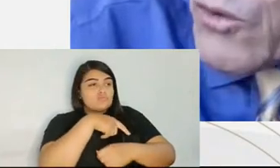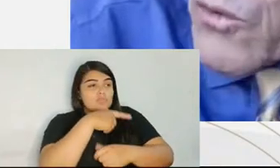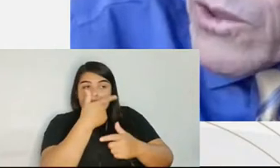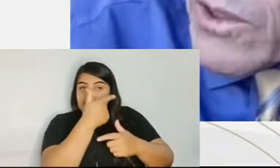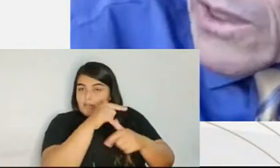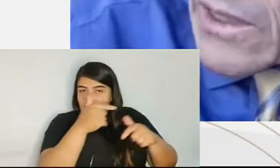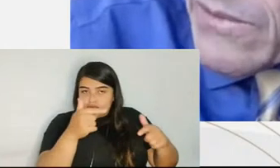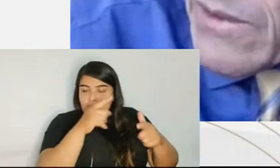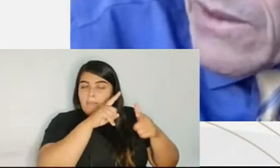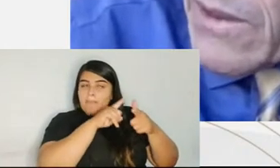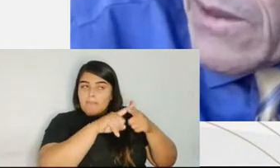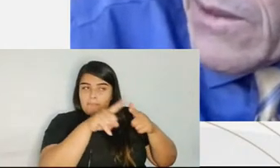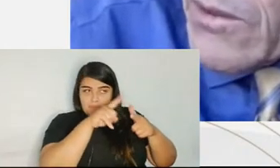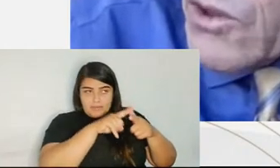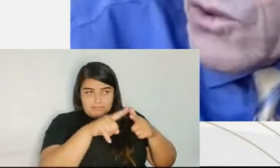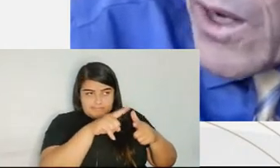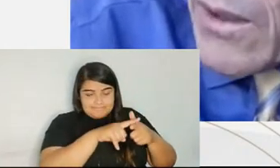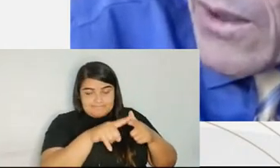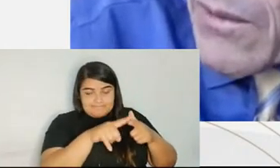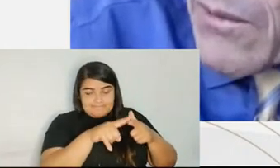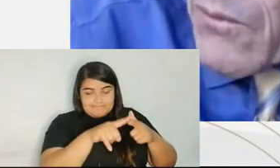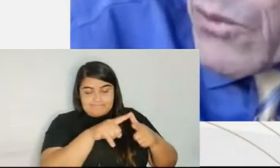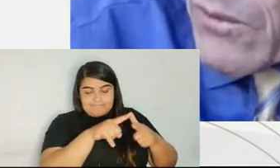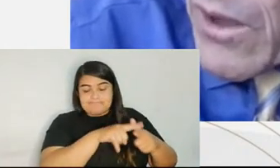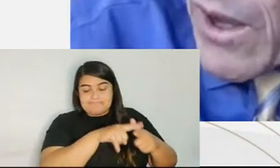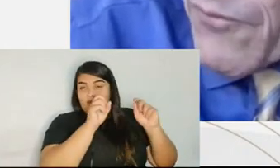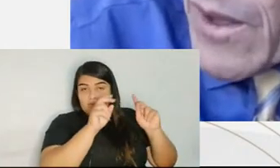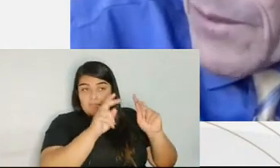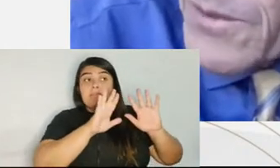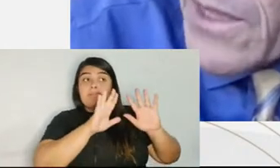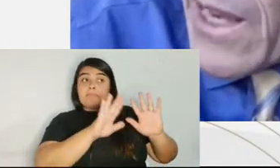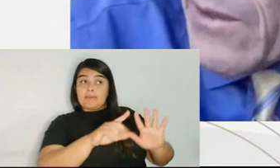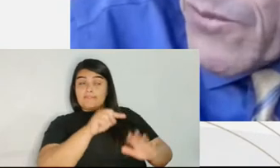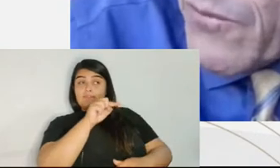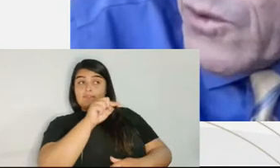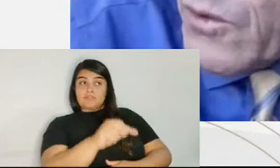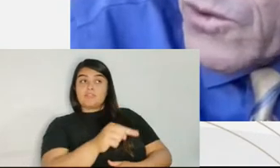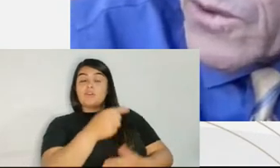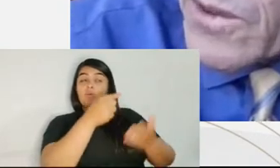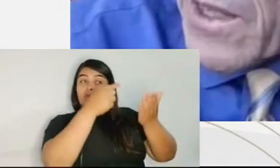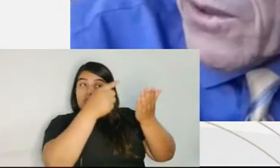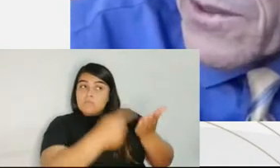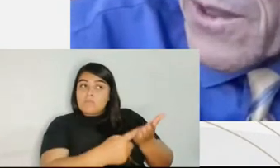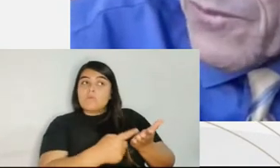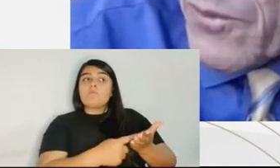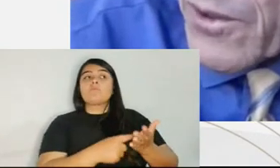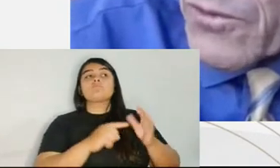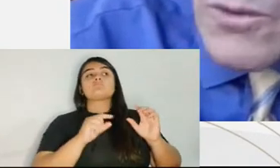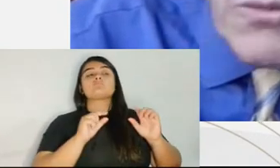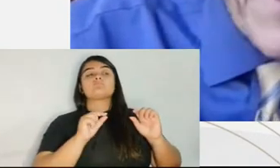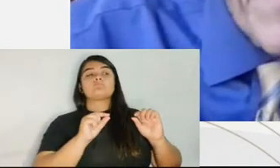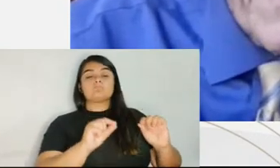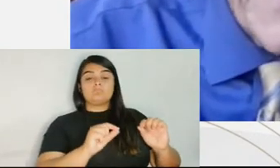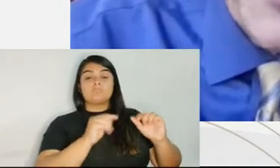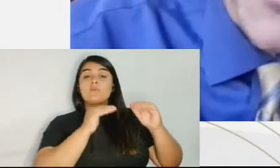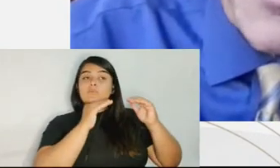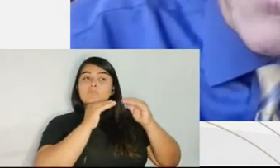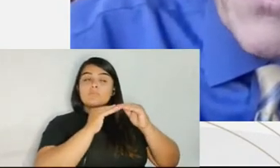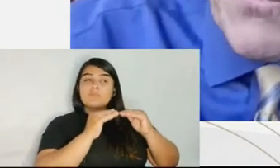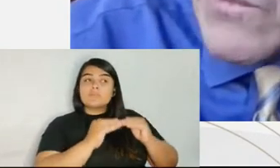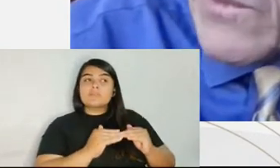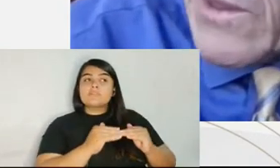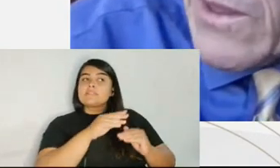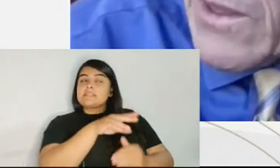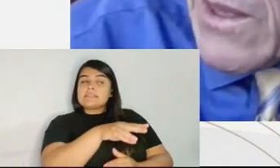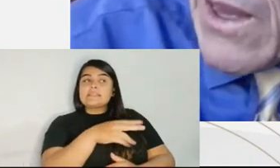you agree to abstain from future sales of liquors without a license,